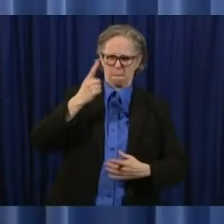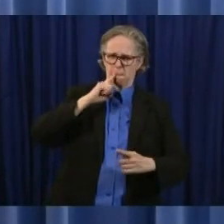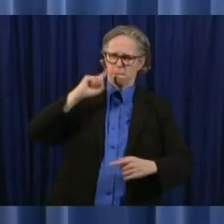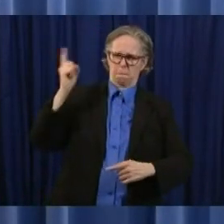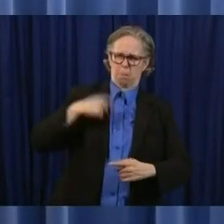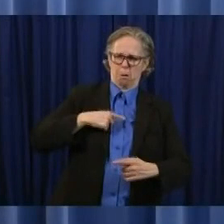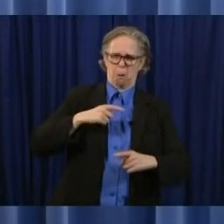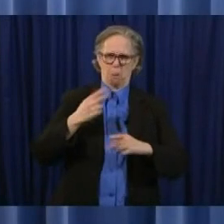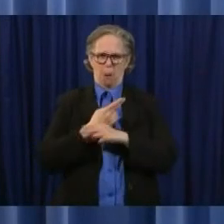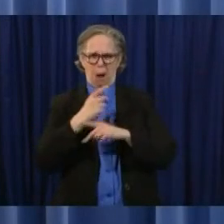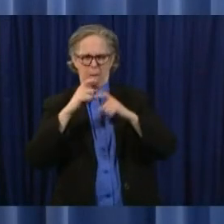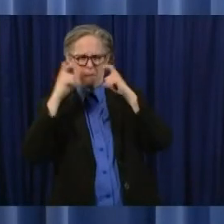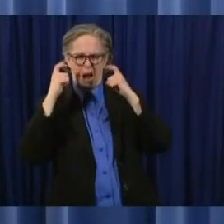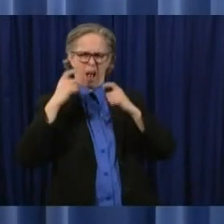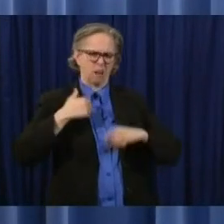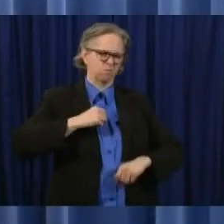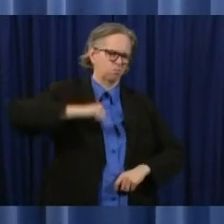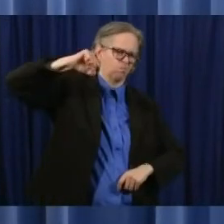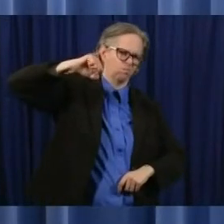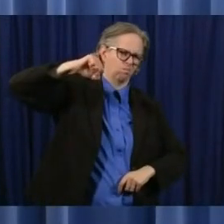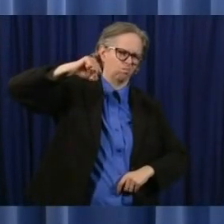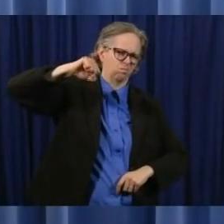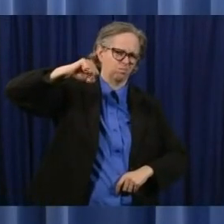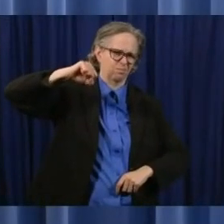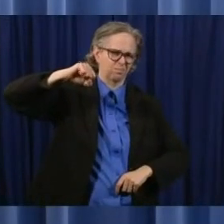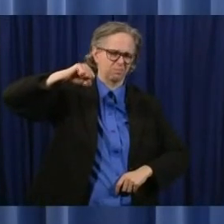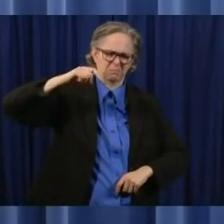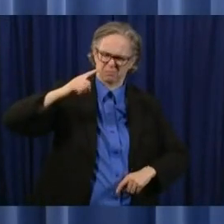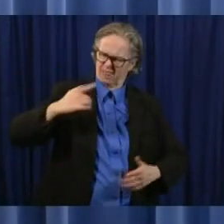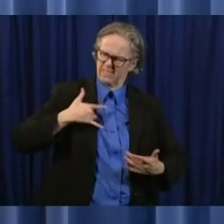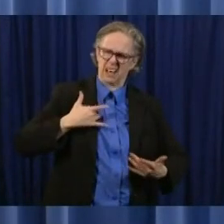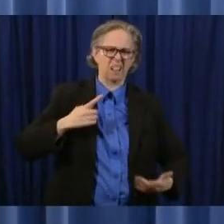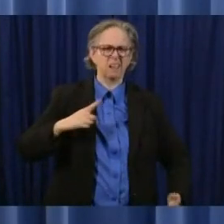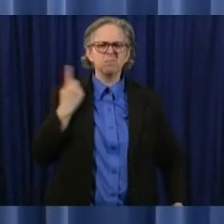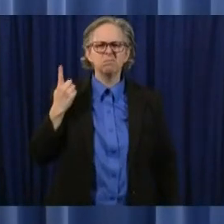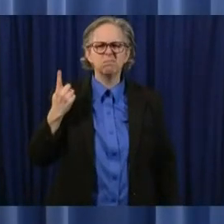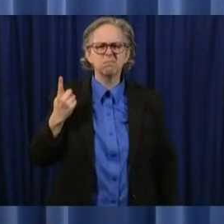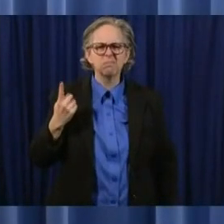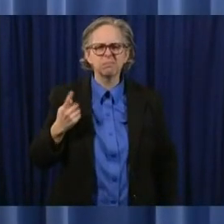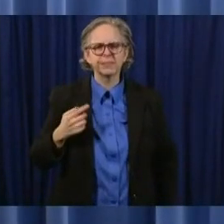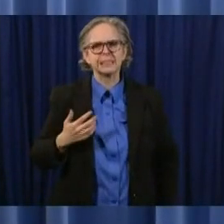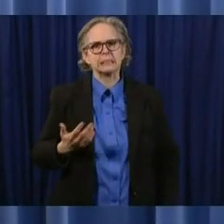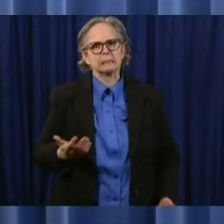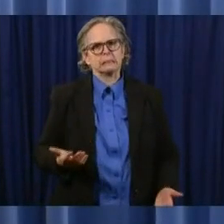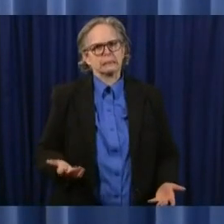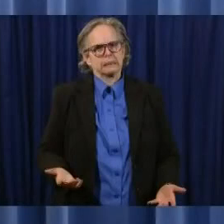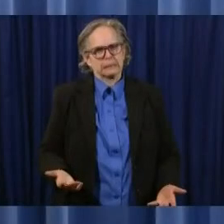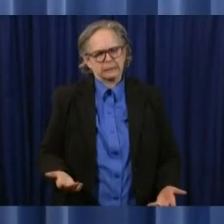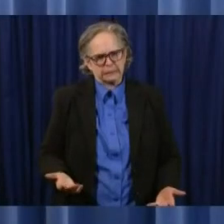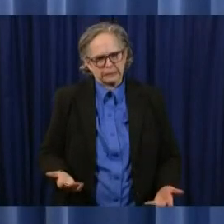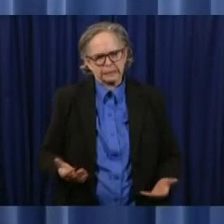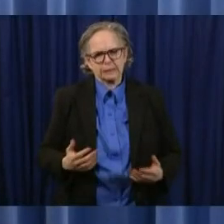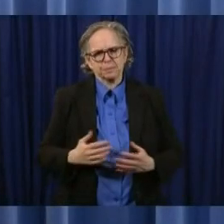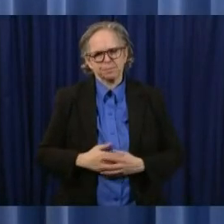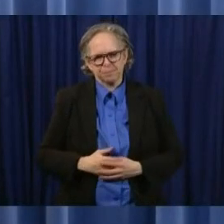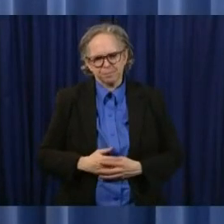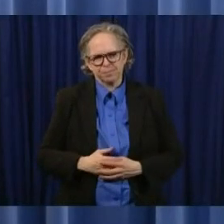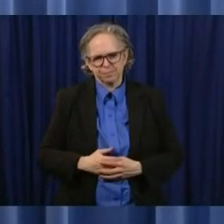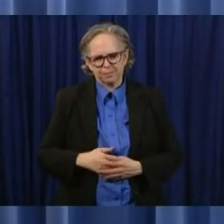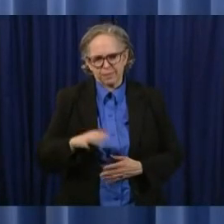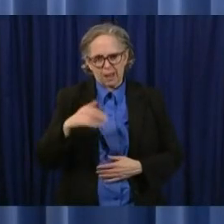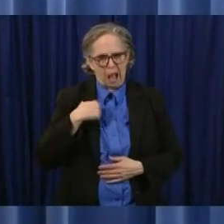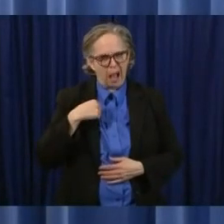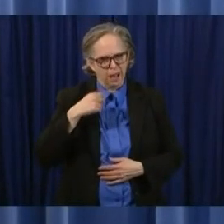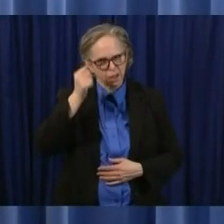mask before they go into a store it was offensive um and we heard a lot about it